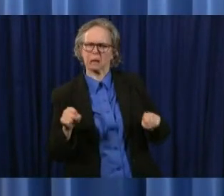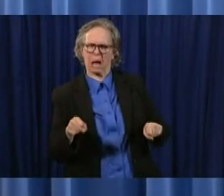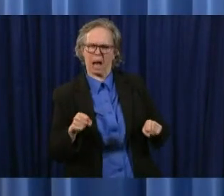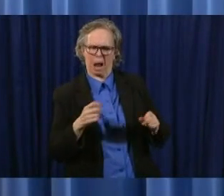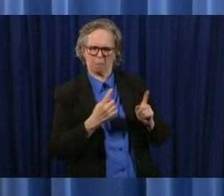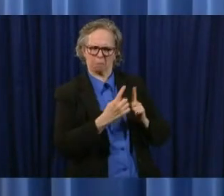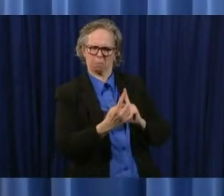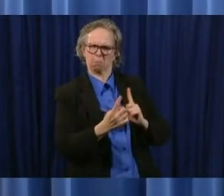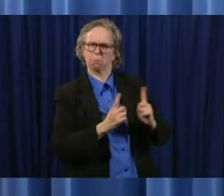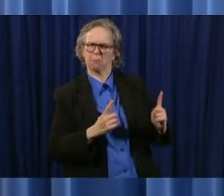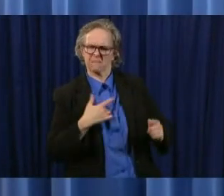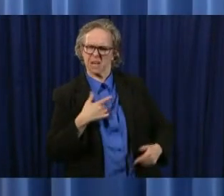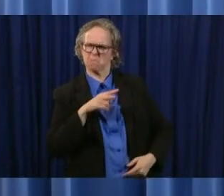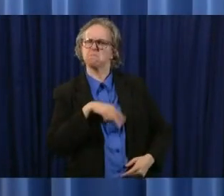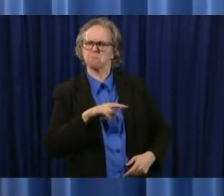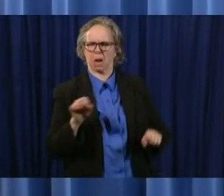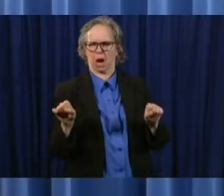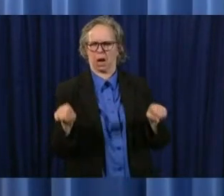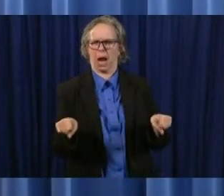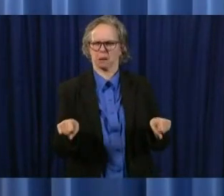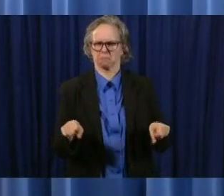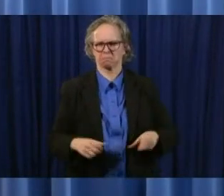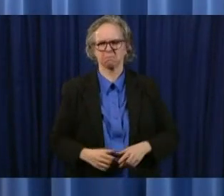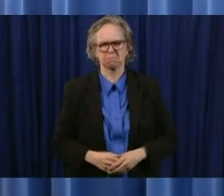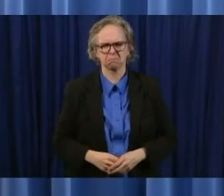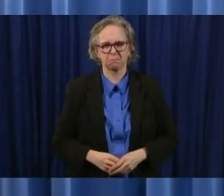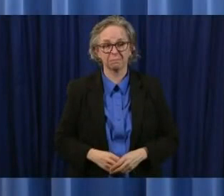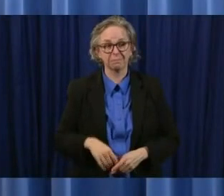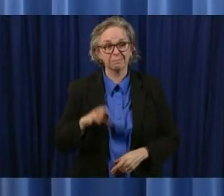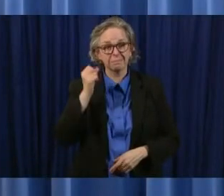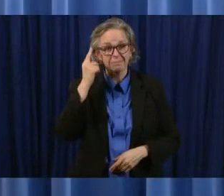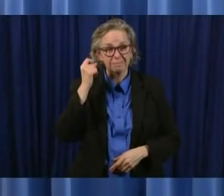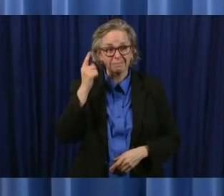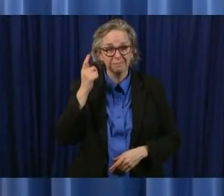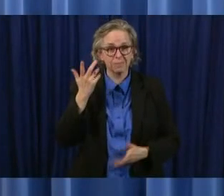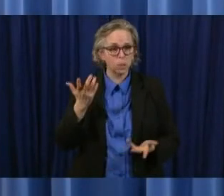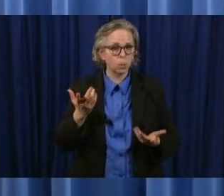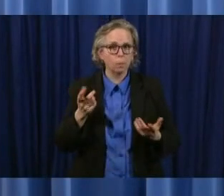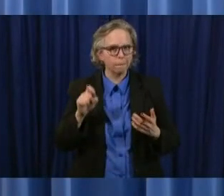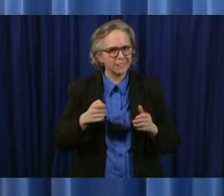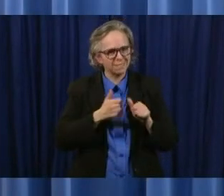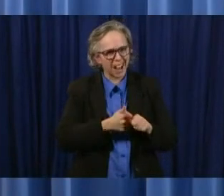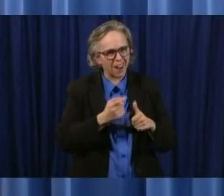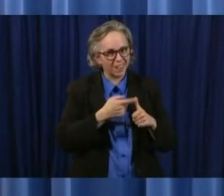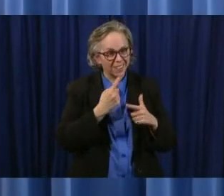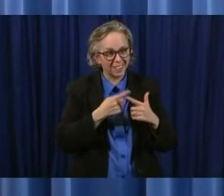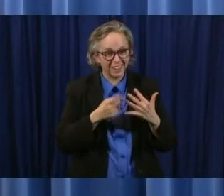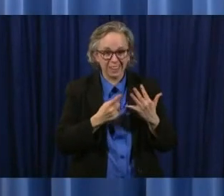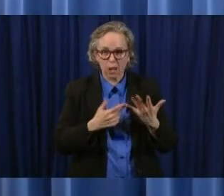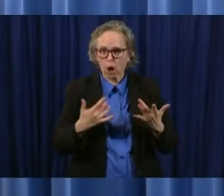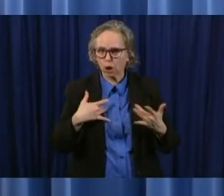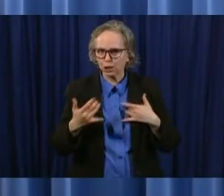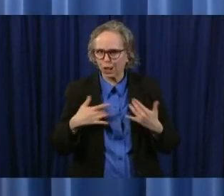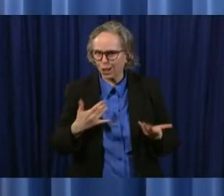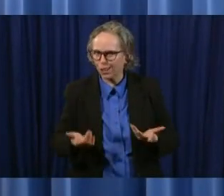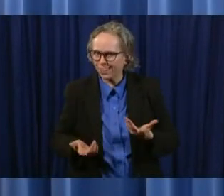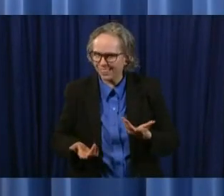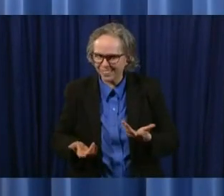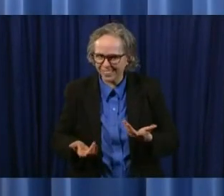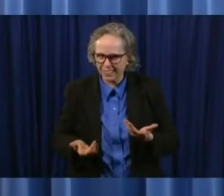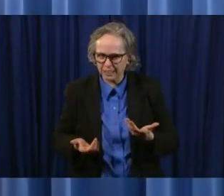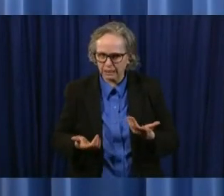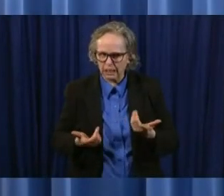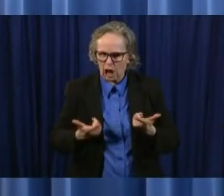kind of get back to the basics of what you what we worry about and what we worry about is groups coming together